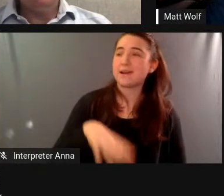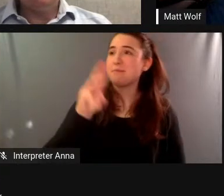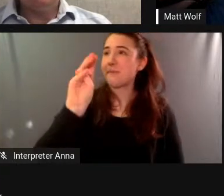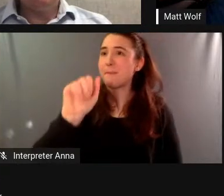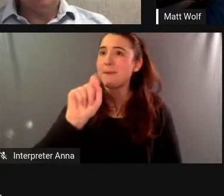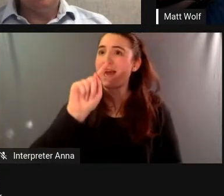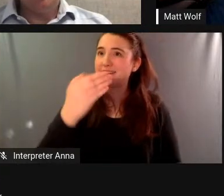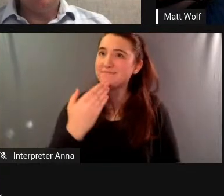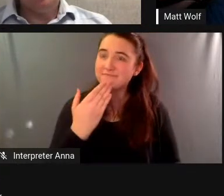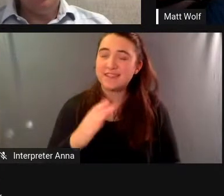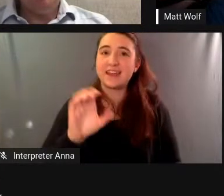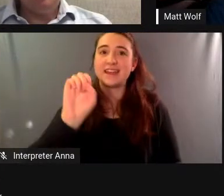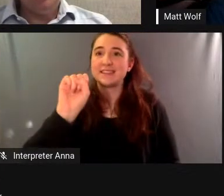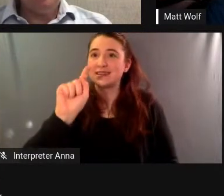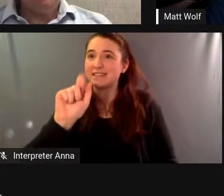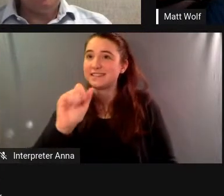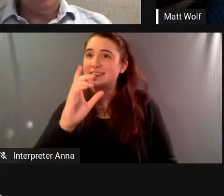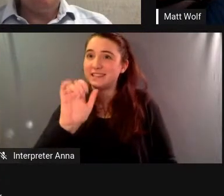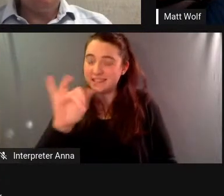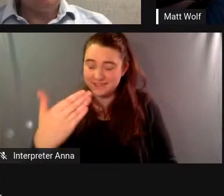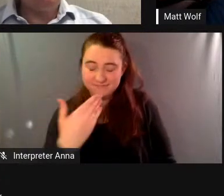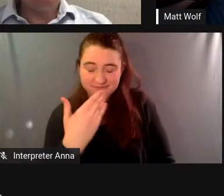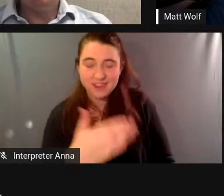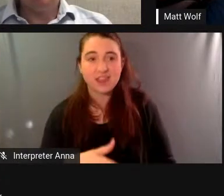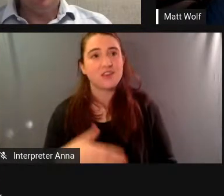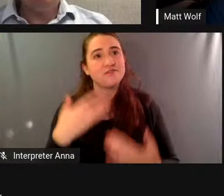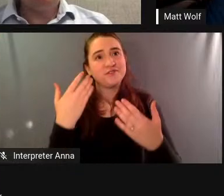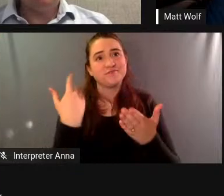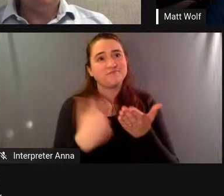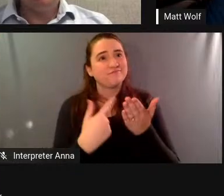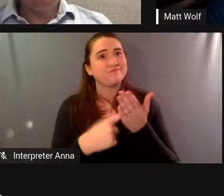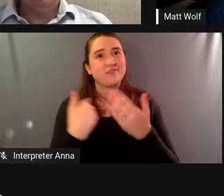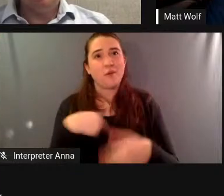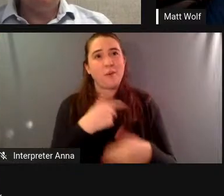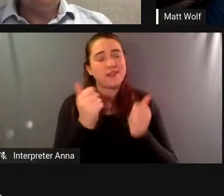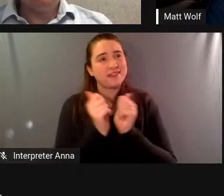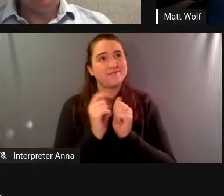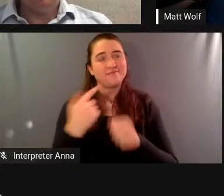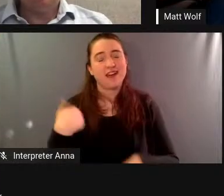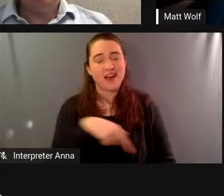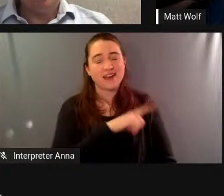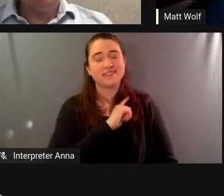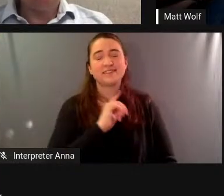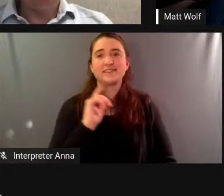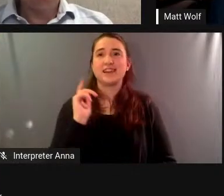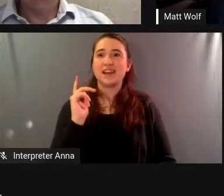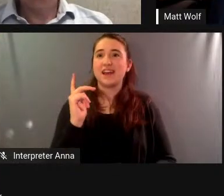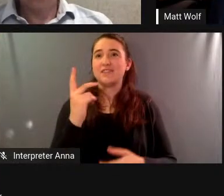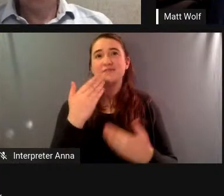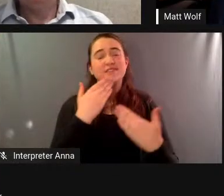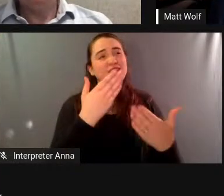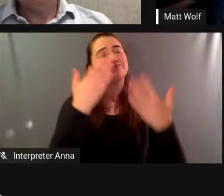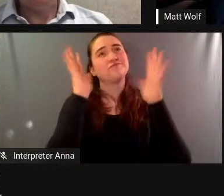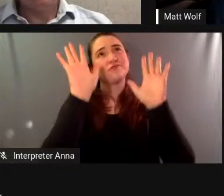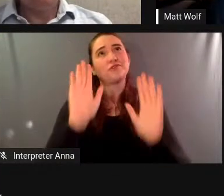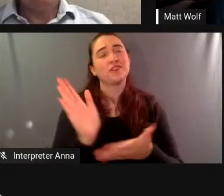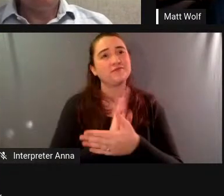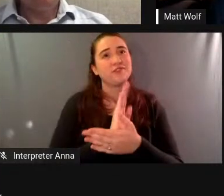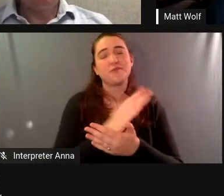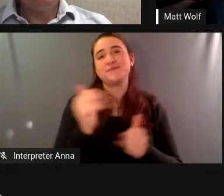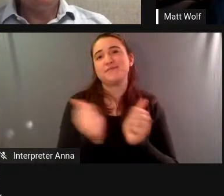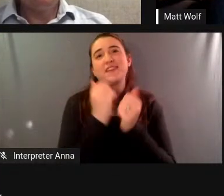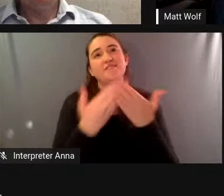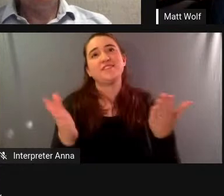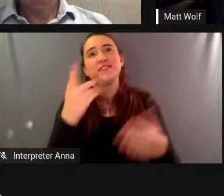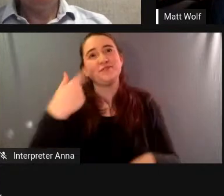for having this uh conversation with us and uh for the wonderful film and and for all you've done thank you so much for